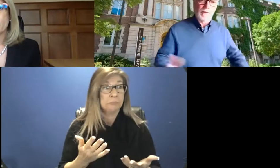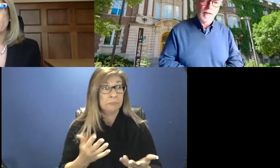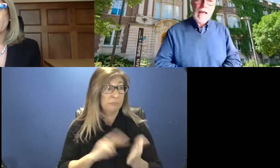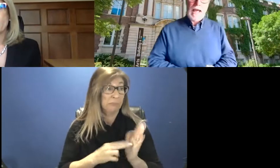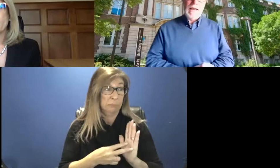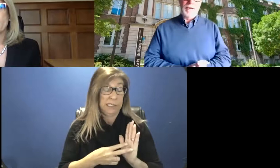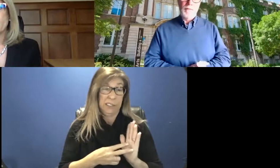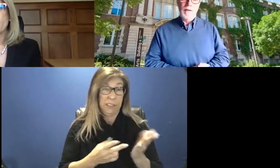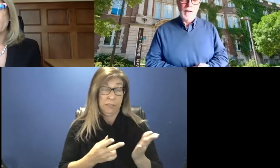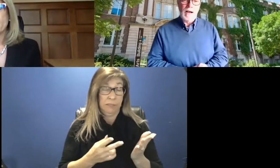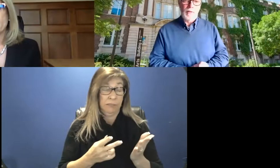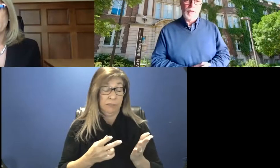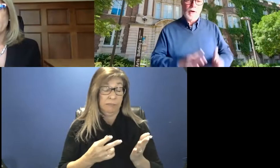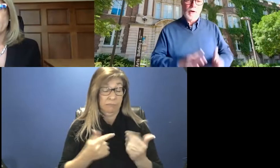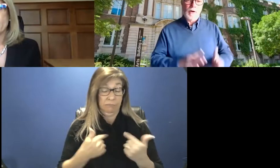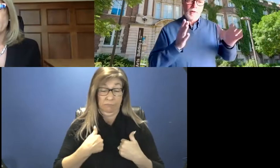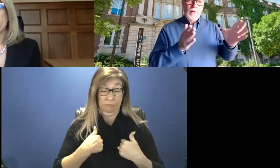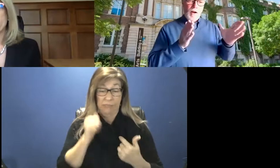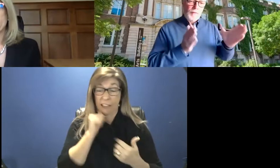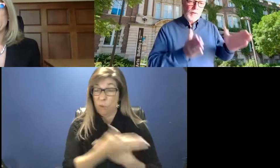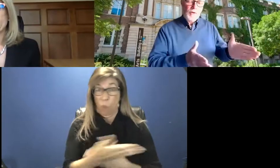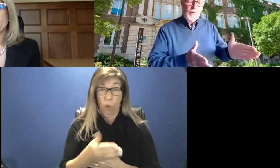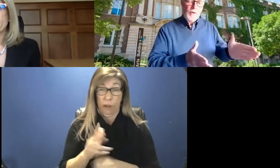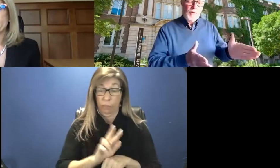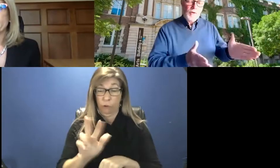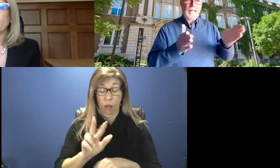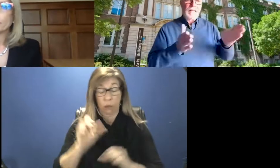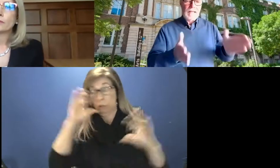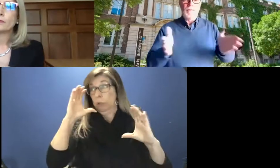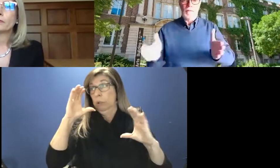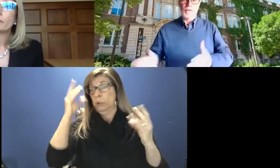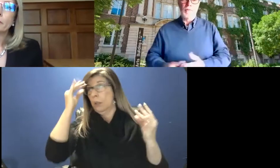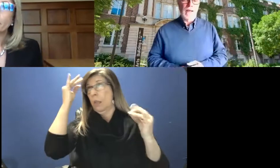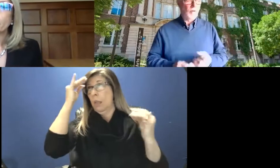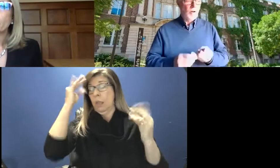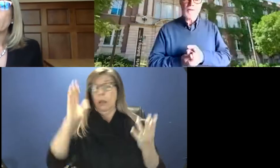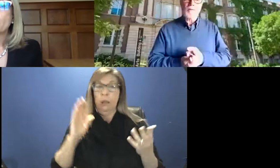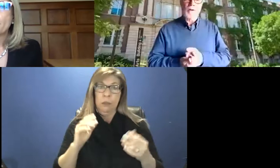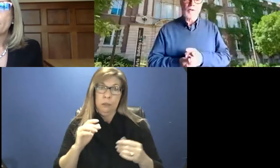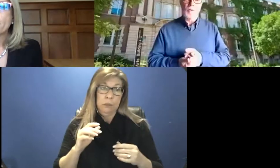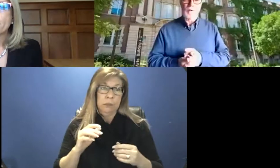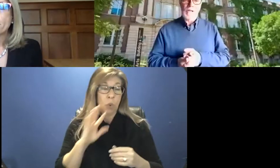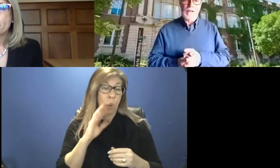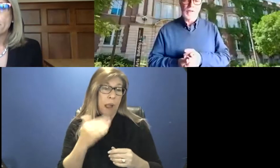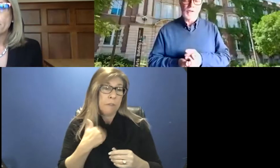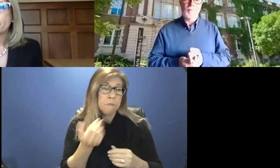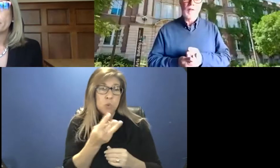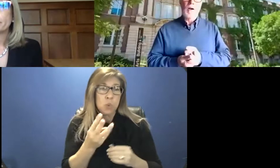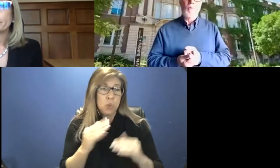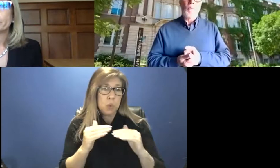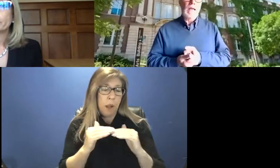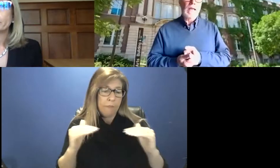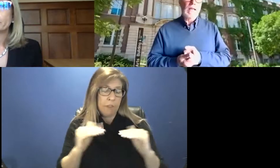basically, and, uh, that there are a few levels to my answer. So first of all, in terms of challenges